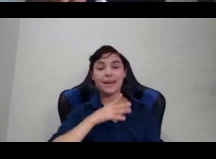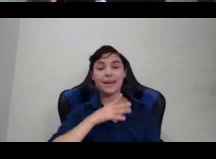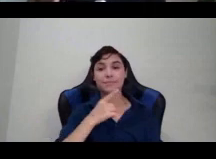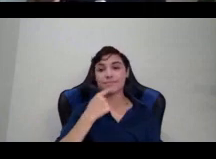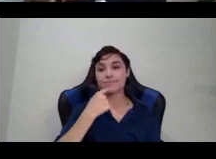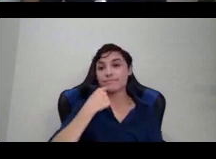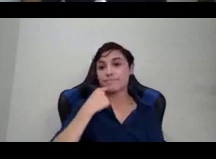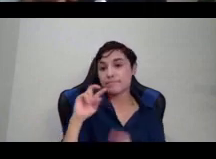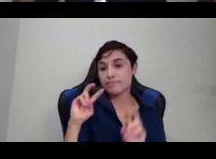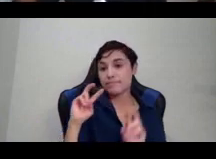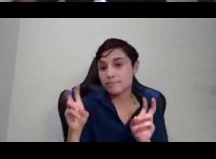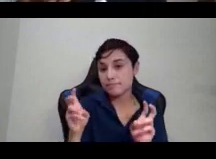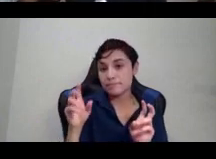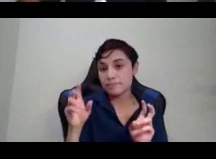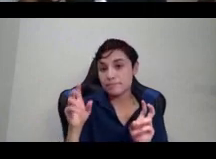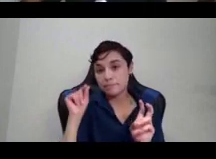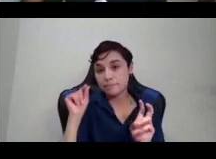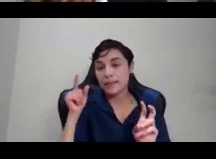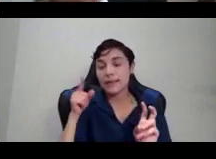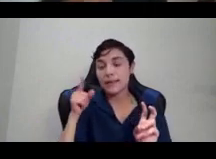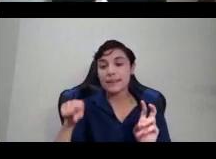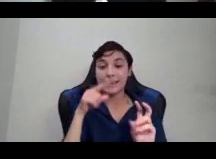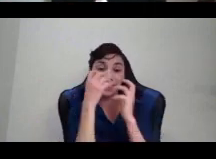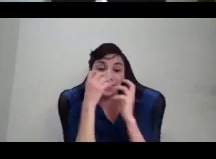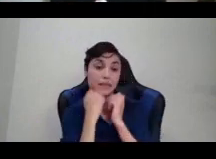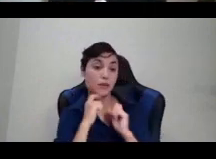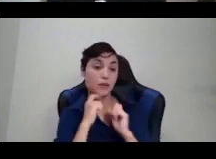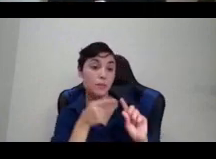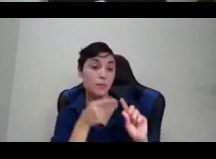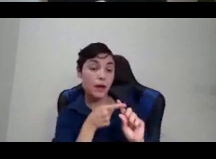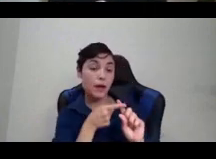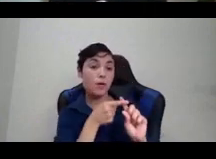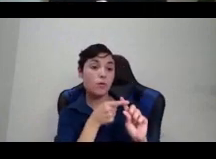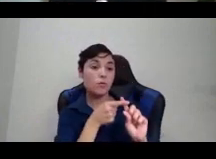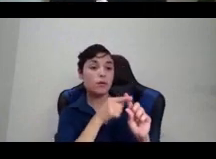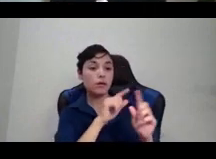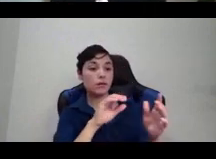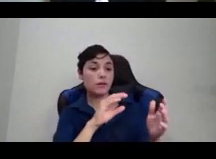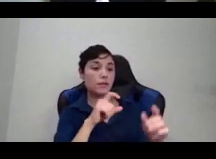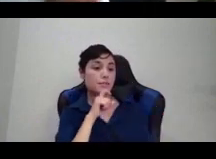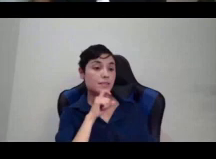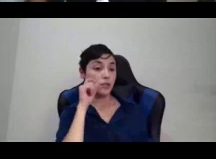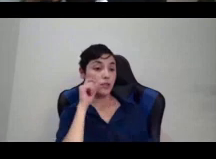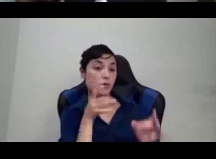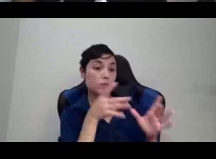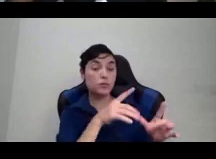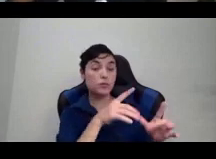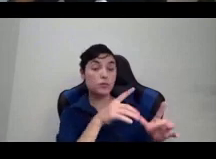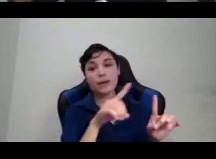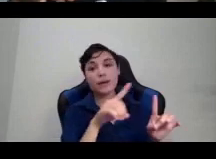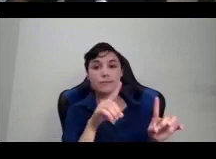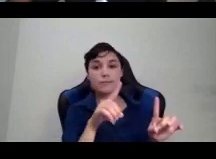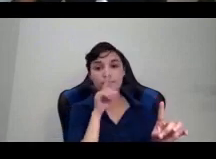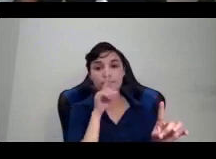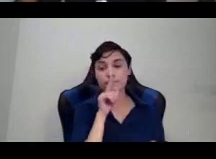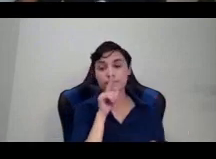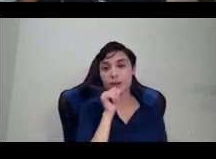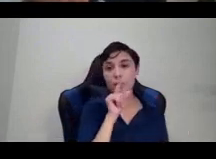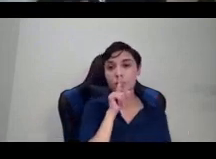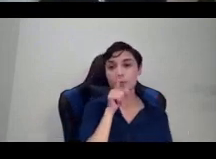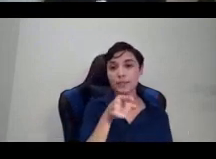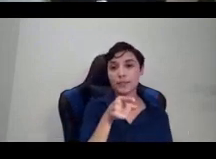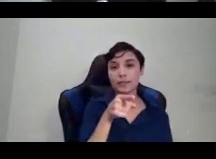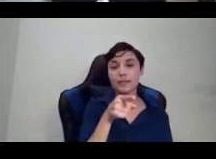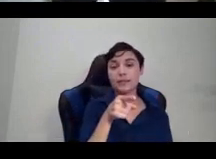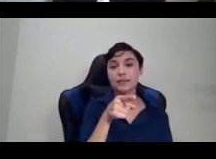foundation of their power in society. And the, and, and, she pointed it out as the foundation of racial white